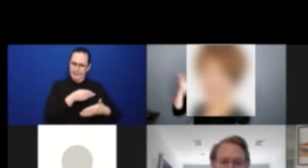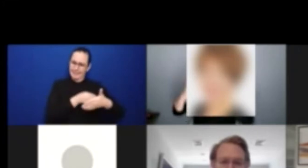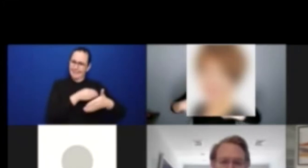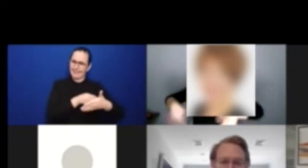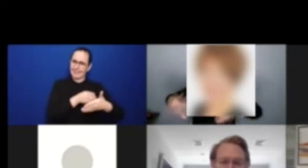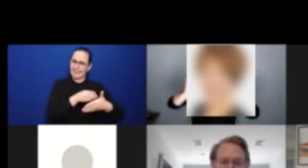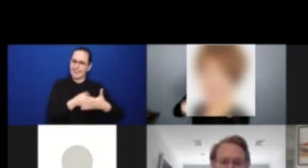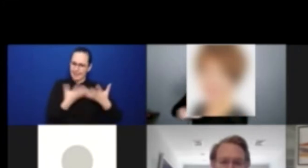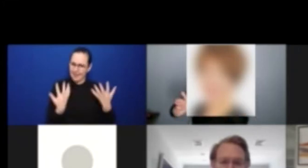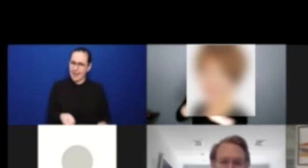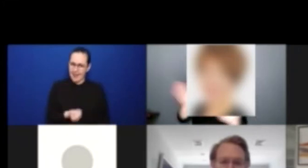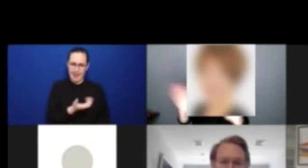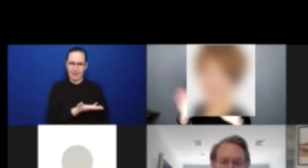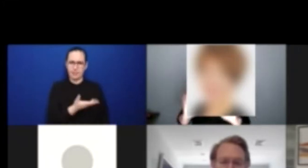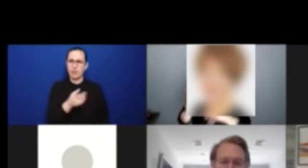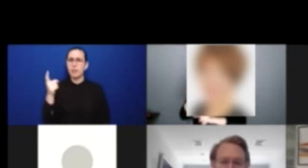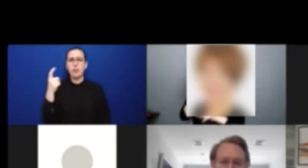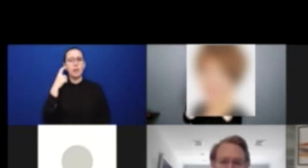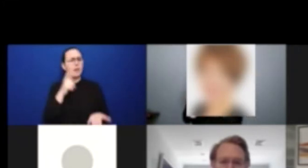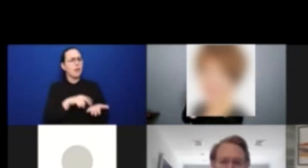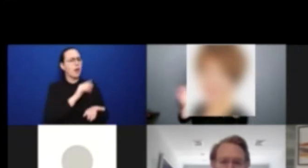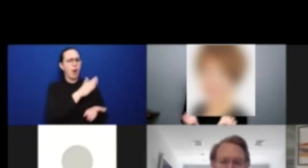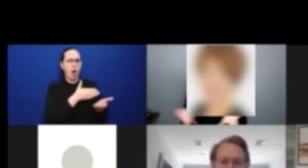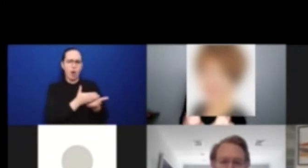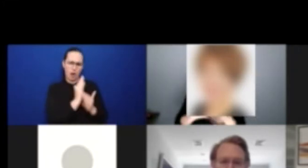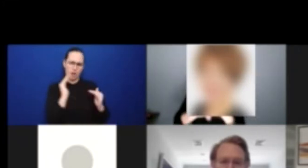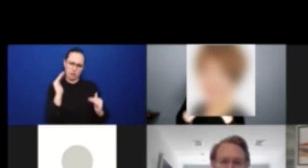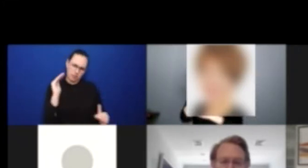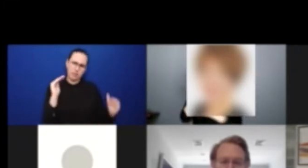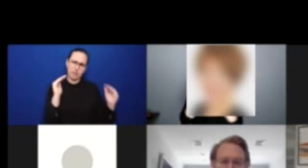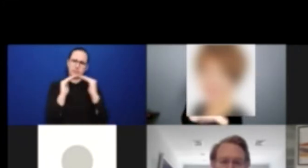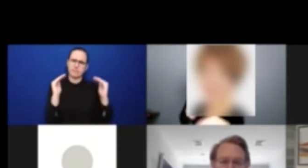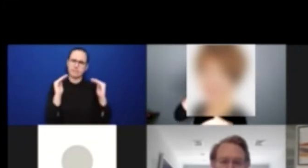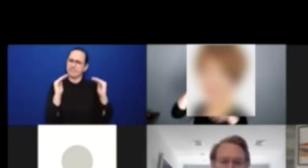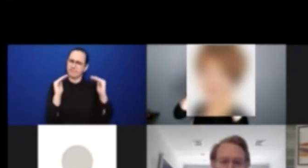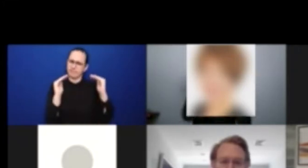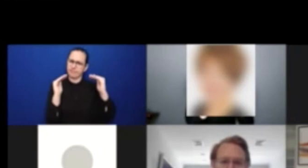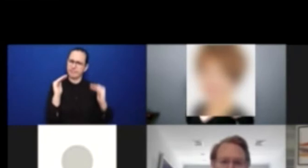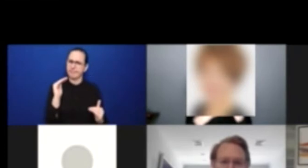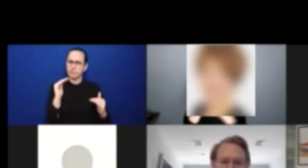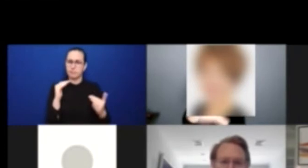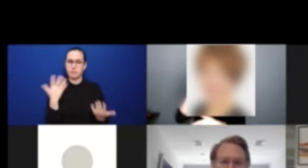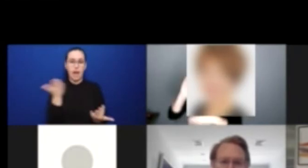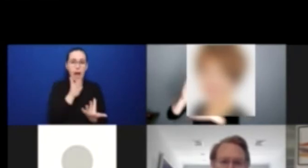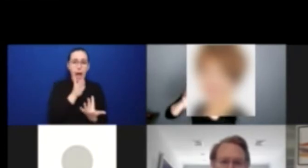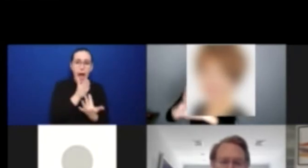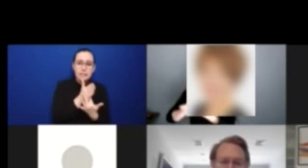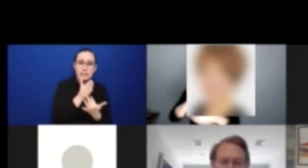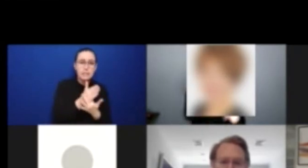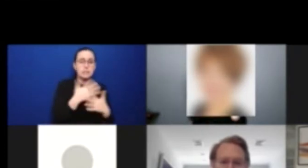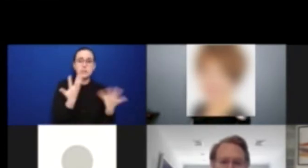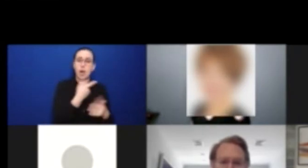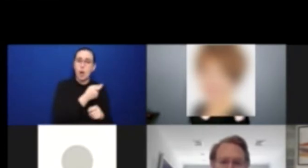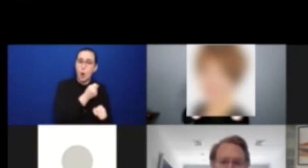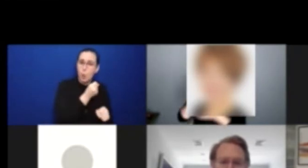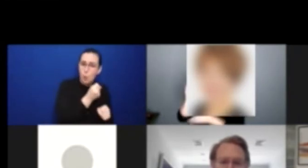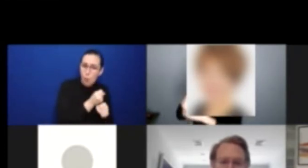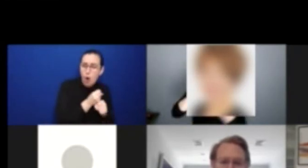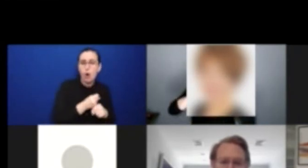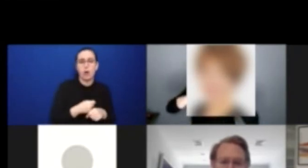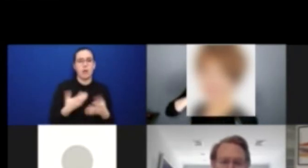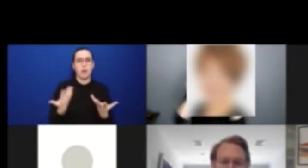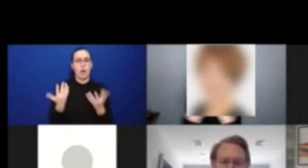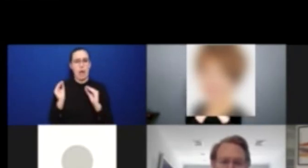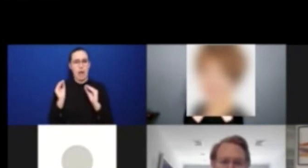to have access to work, to education, to care, to, you know, to the tools that you